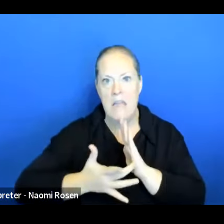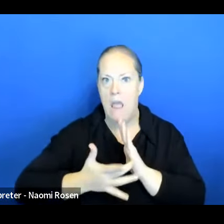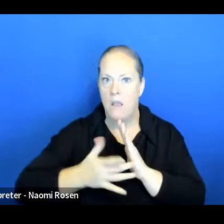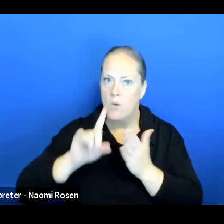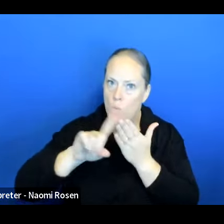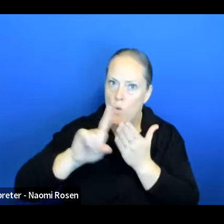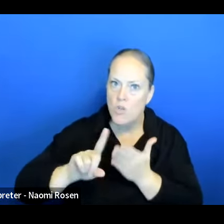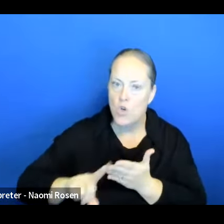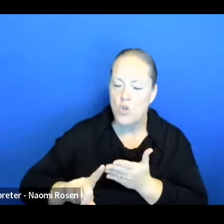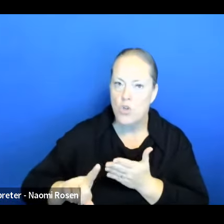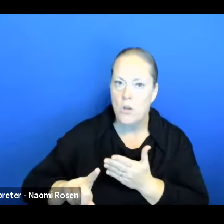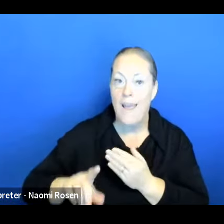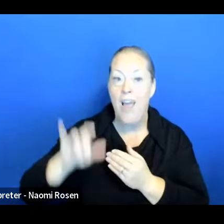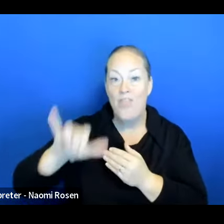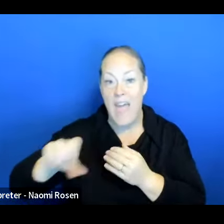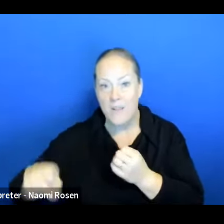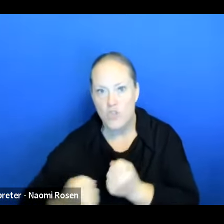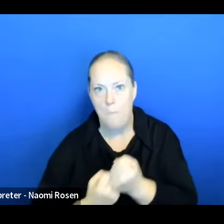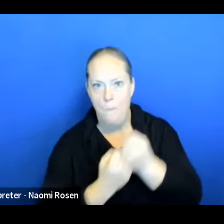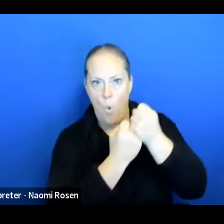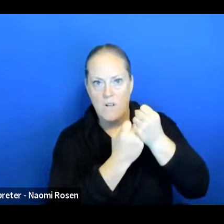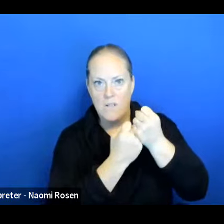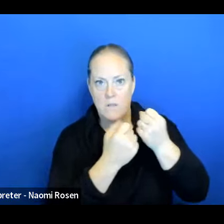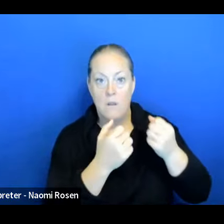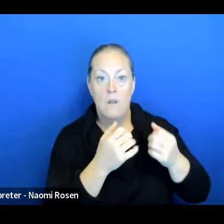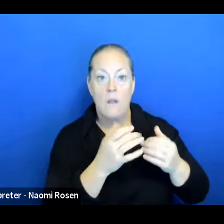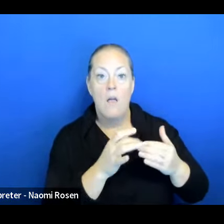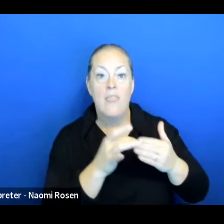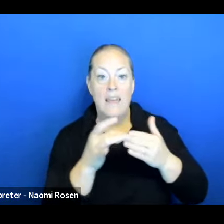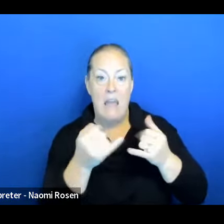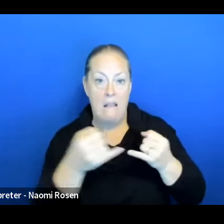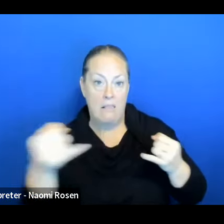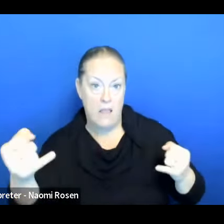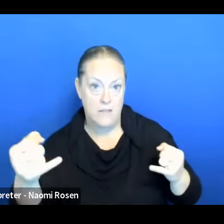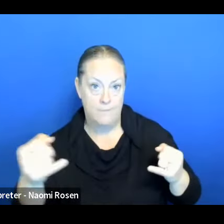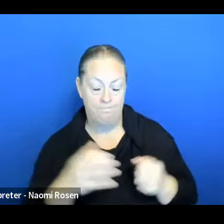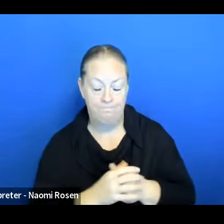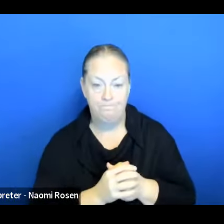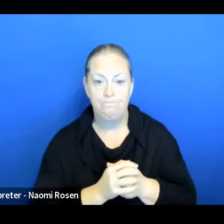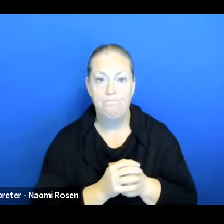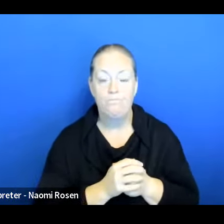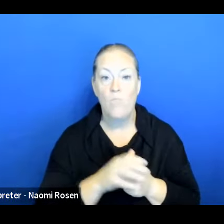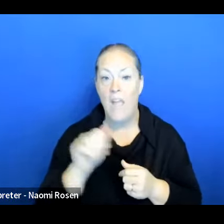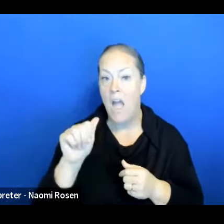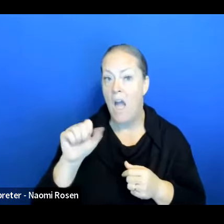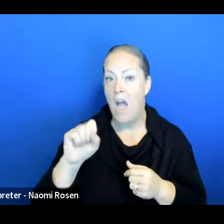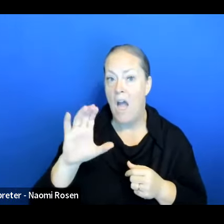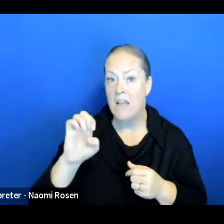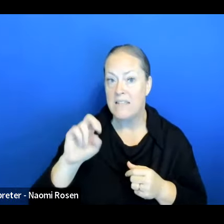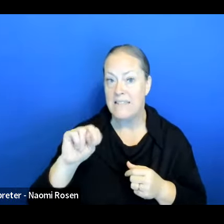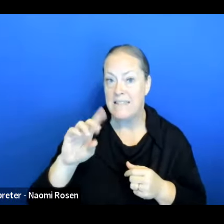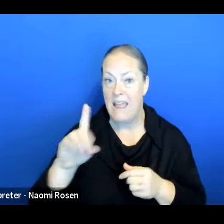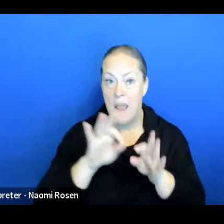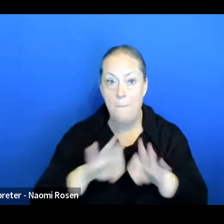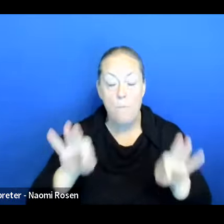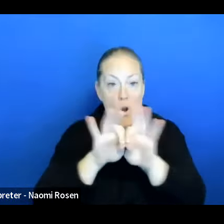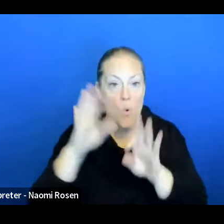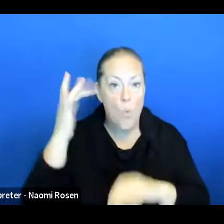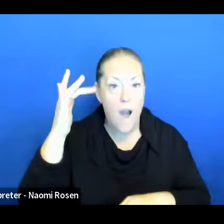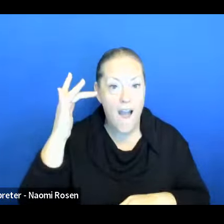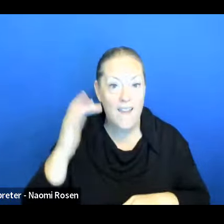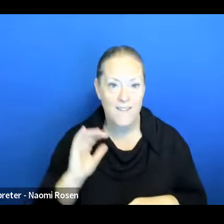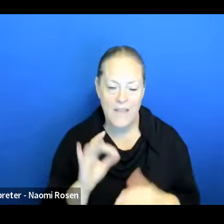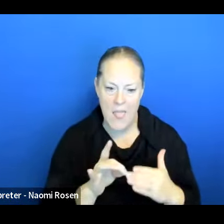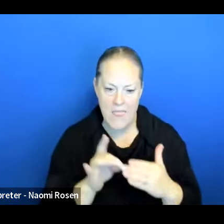And that is what supports the guidelines that we put out. The reason why ASCEND is so important is because the guidelines in the past have really